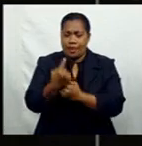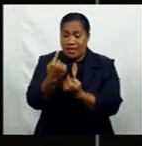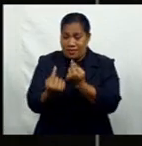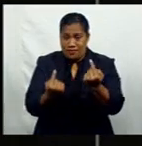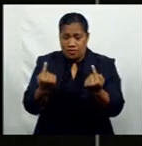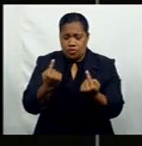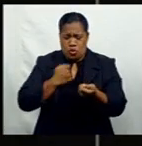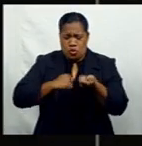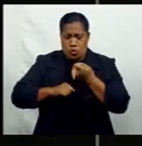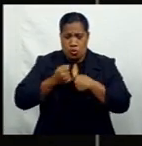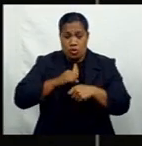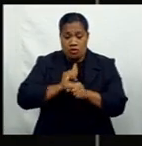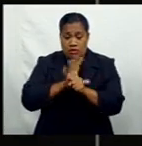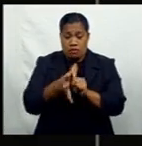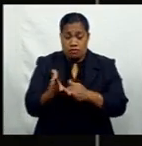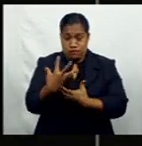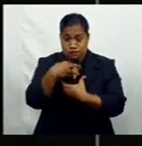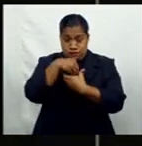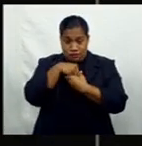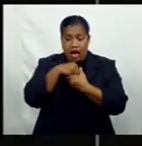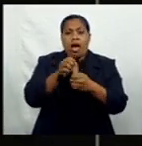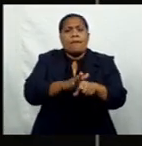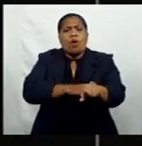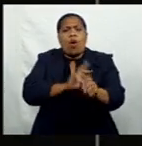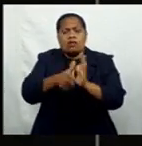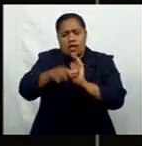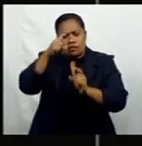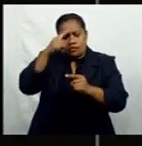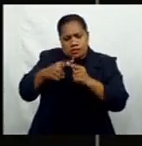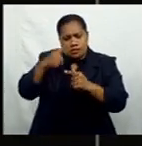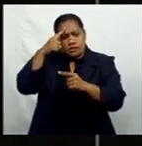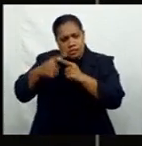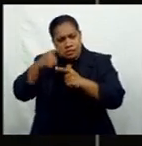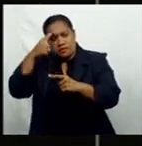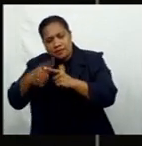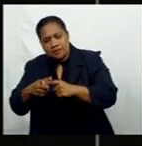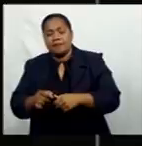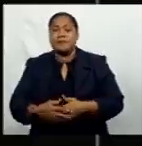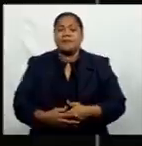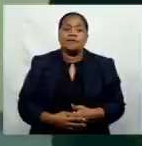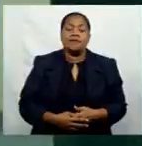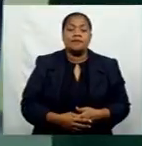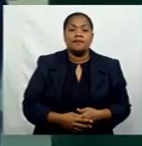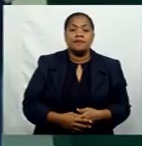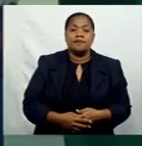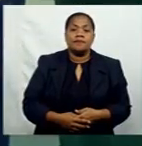coronavirus symptoms suffer for a longer period of time, Christiana Uluwai reports.